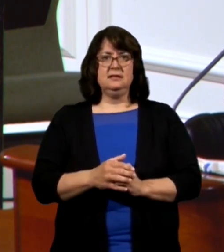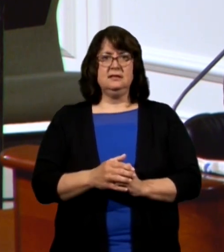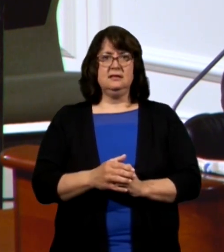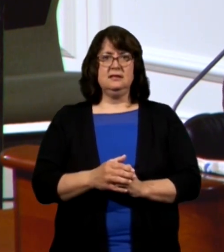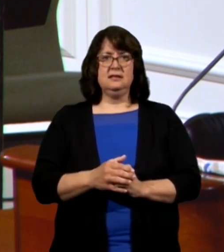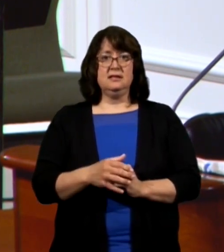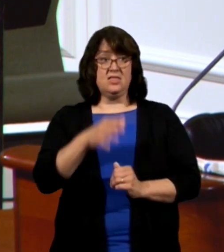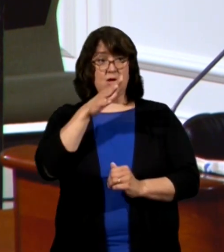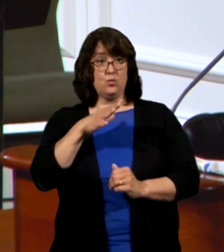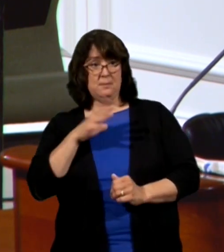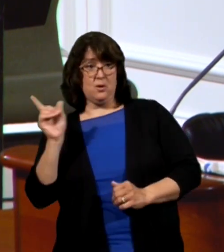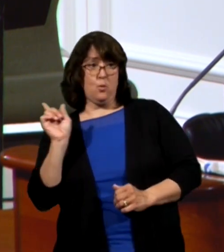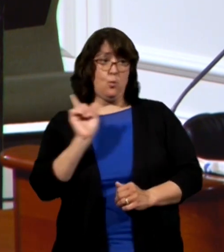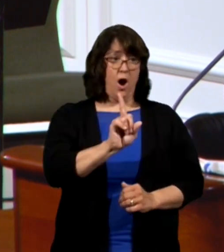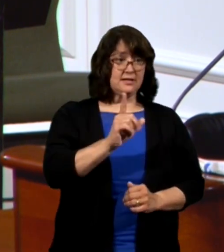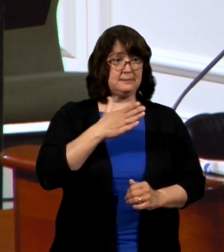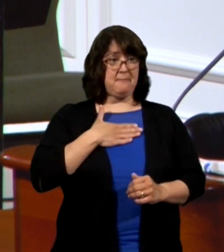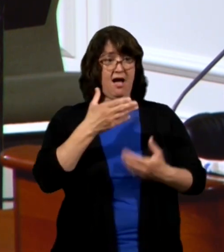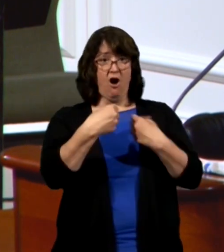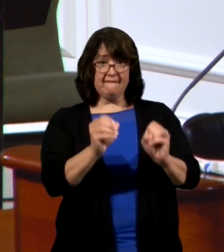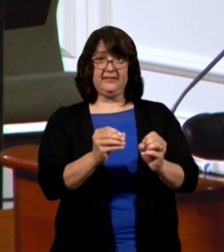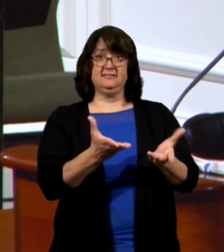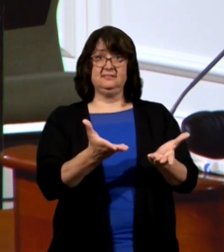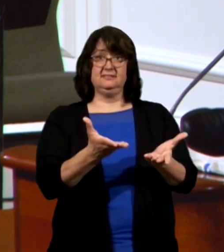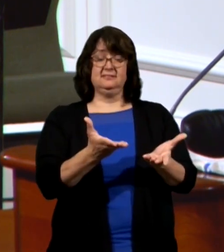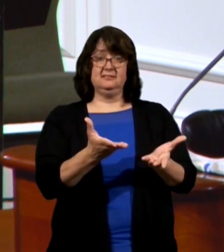and a woman walks in my office